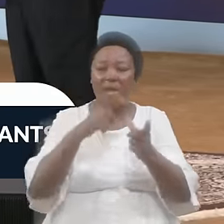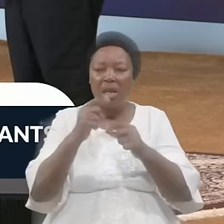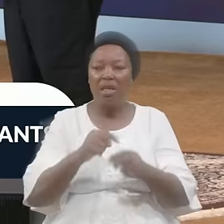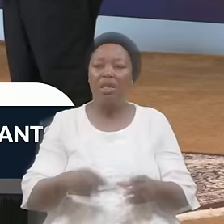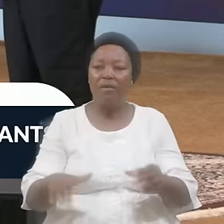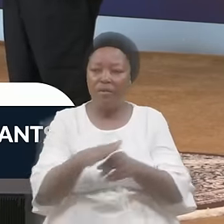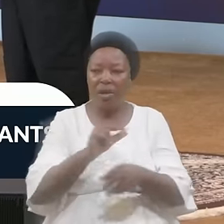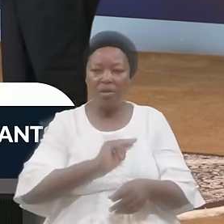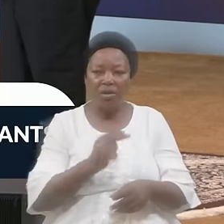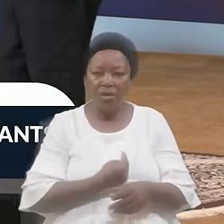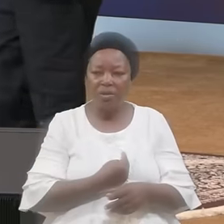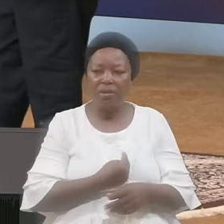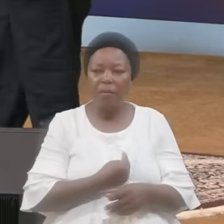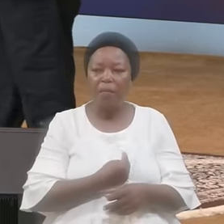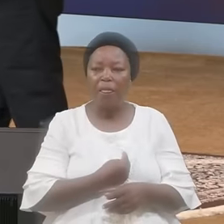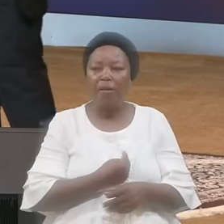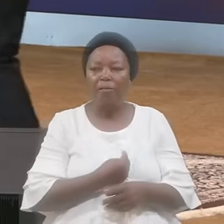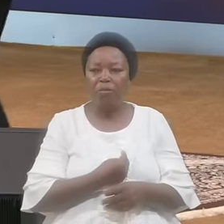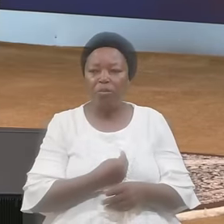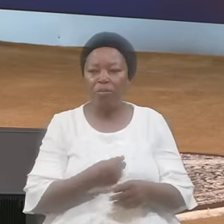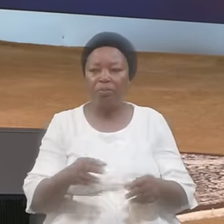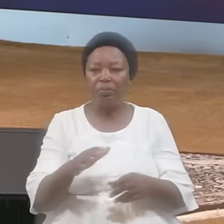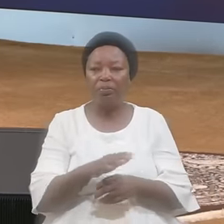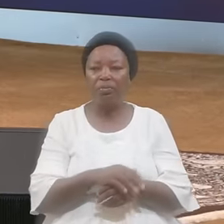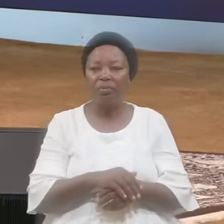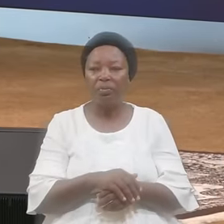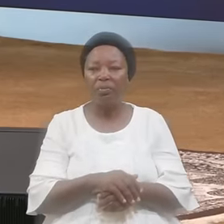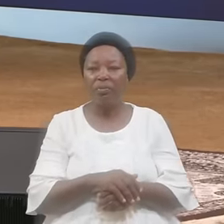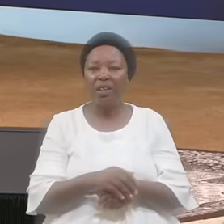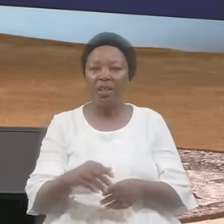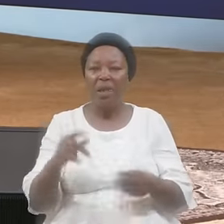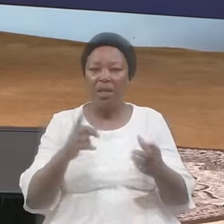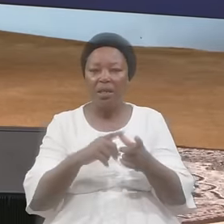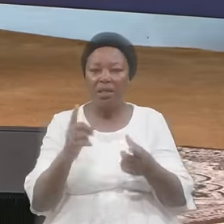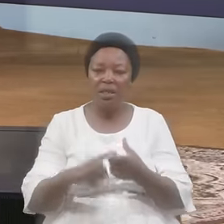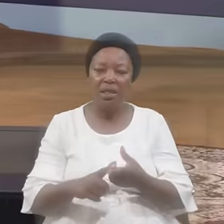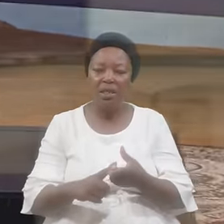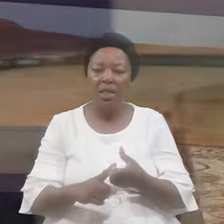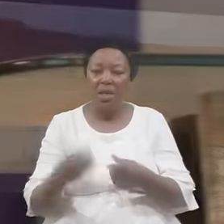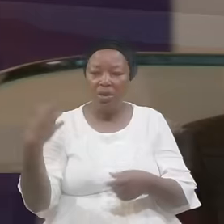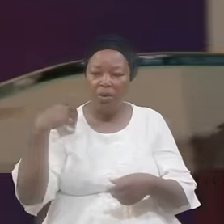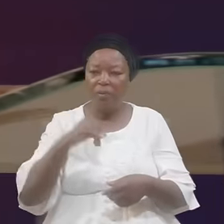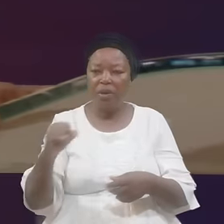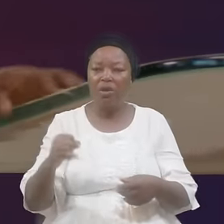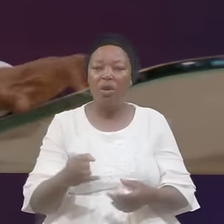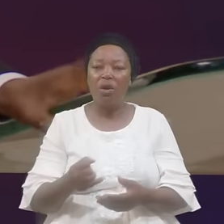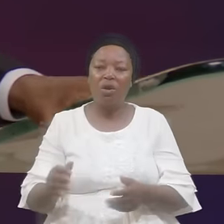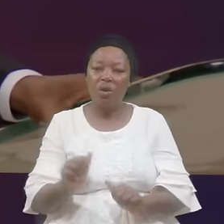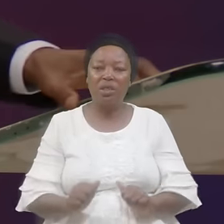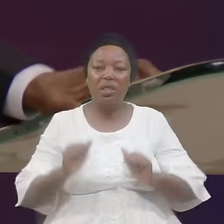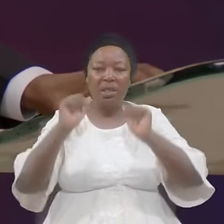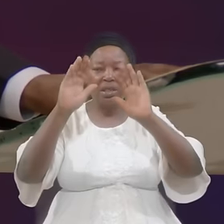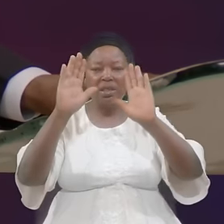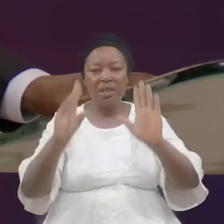Equiping Consecrated Sanctified